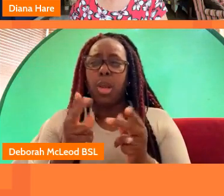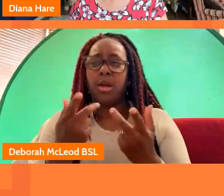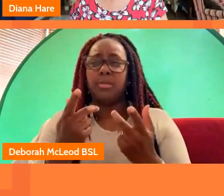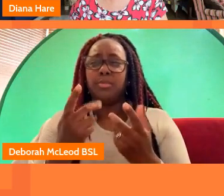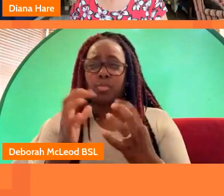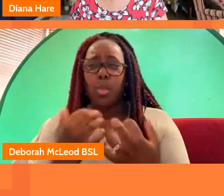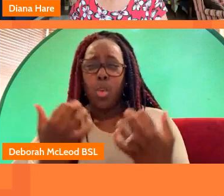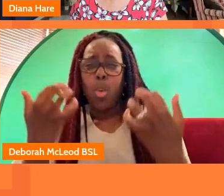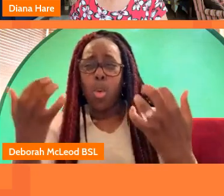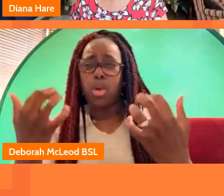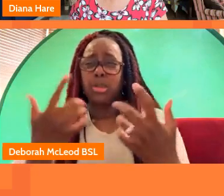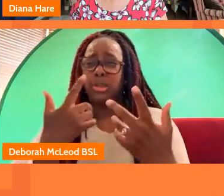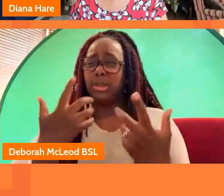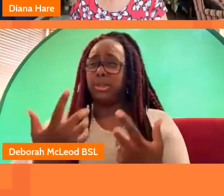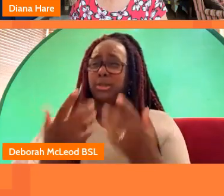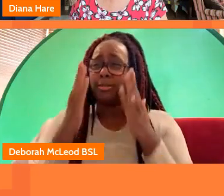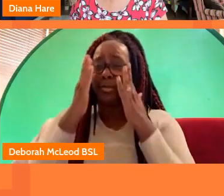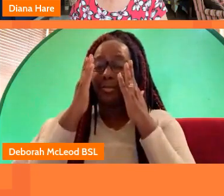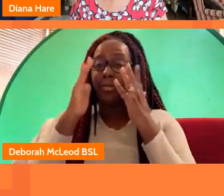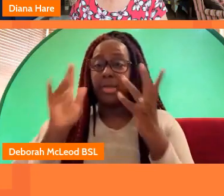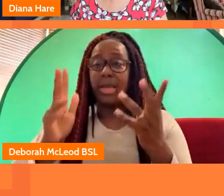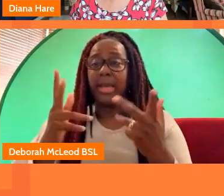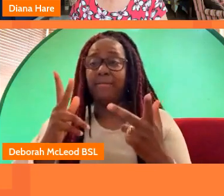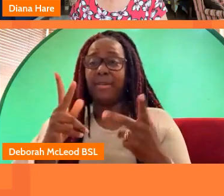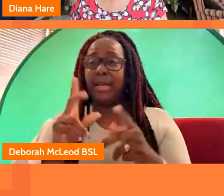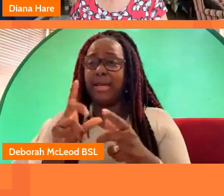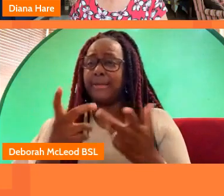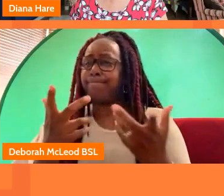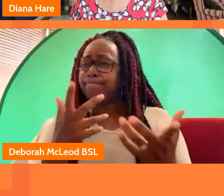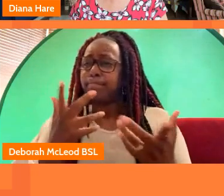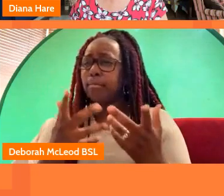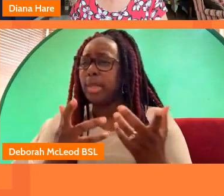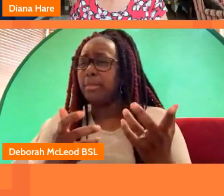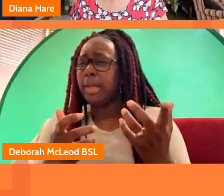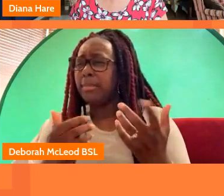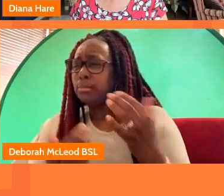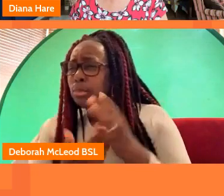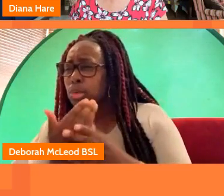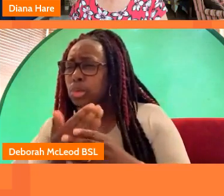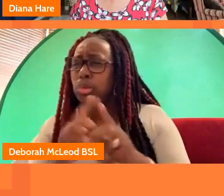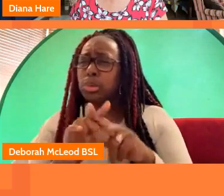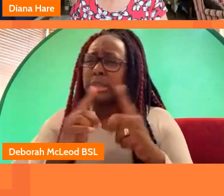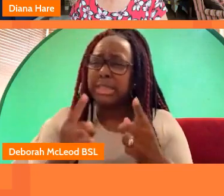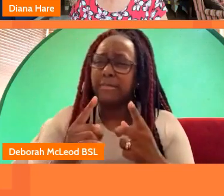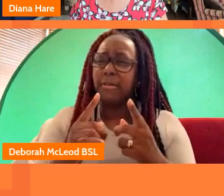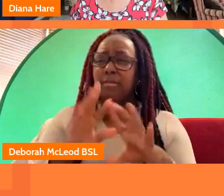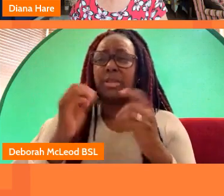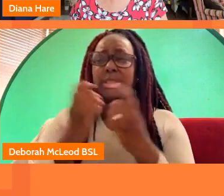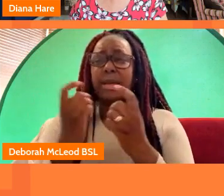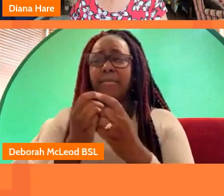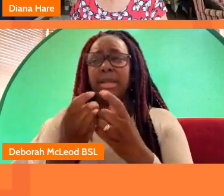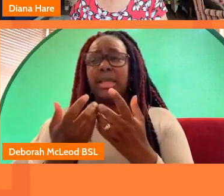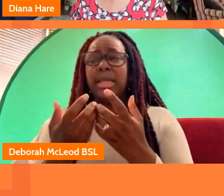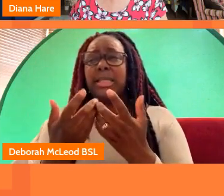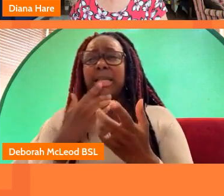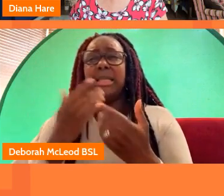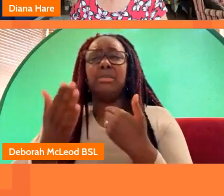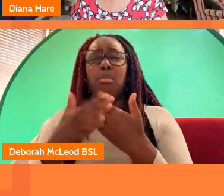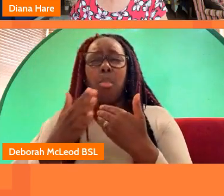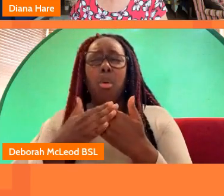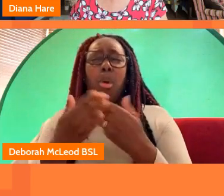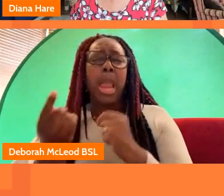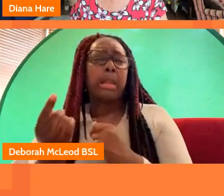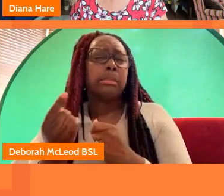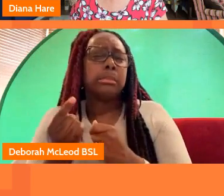as someone said a bandwidth they have a tolerance for the new and the different for something which needs a bit more lean in because they